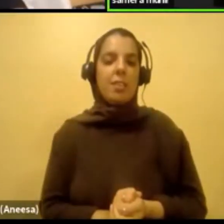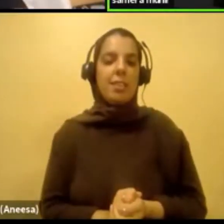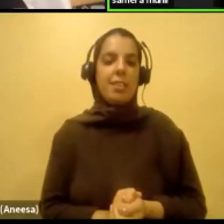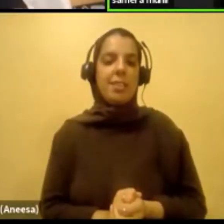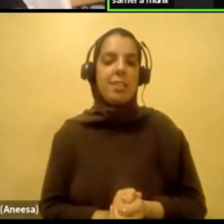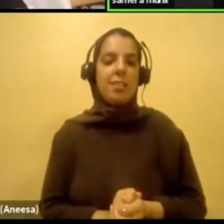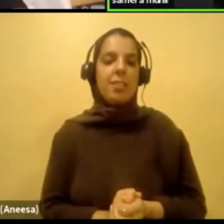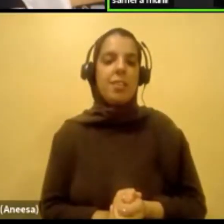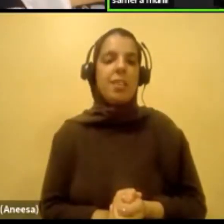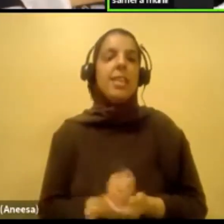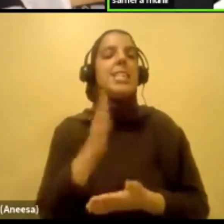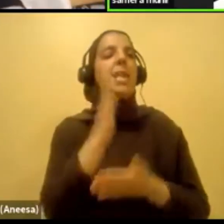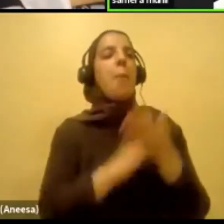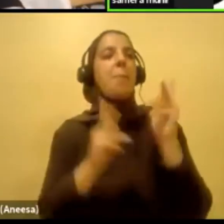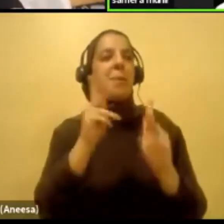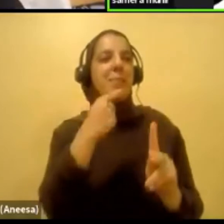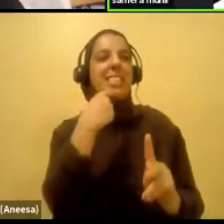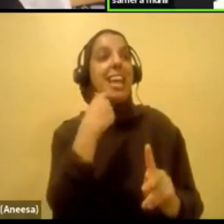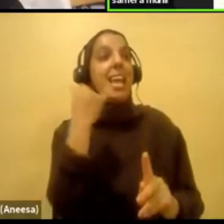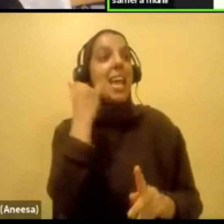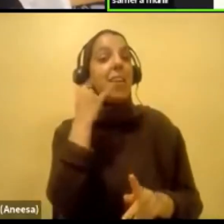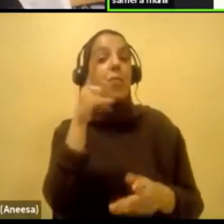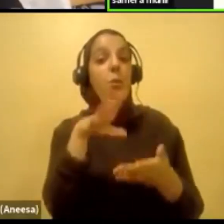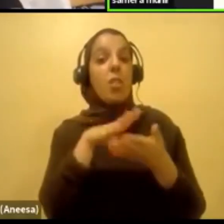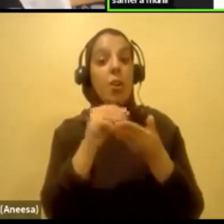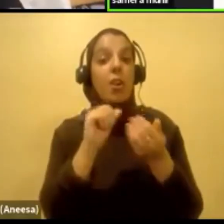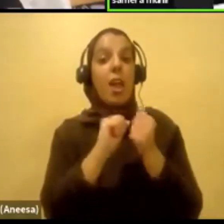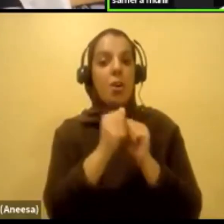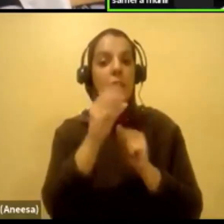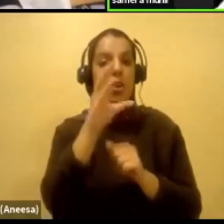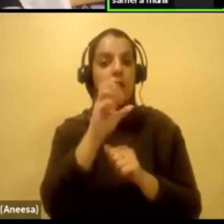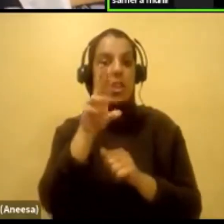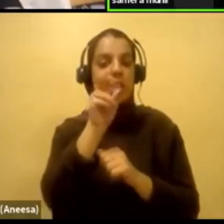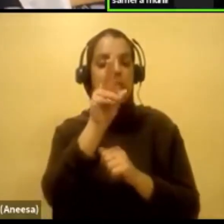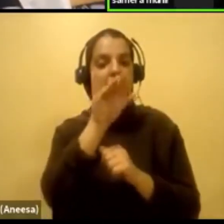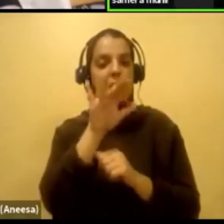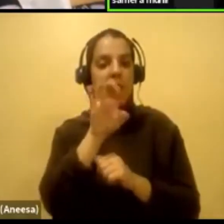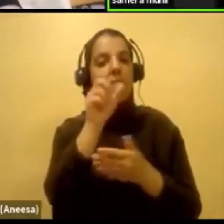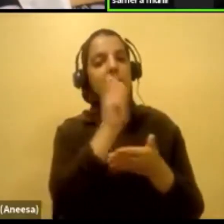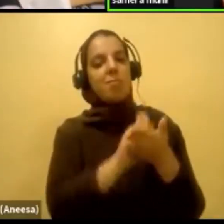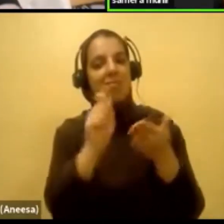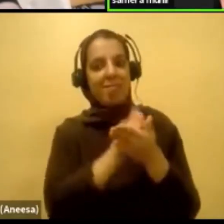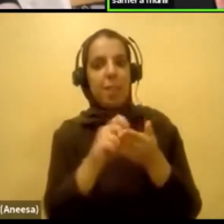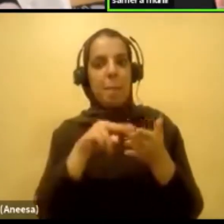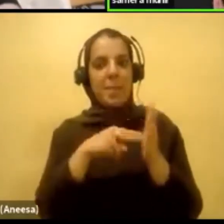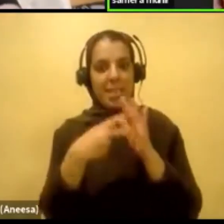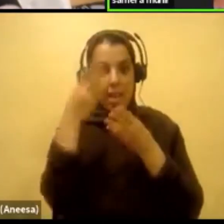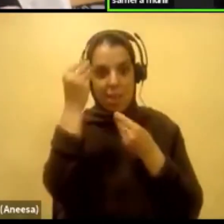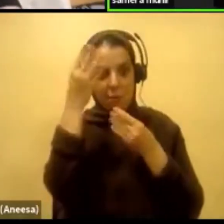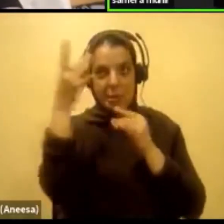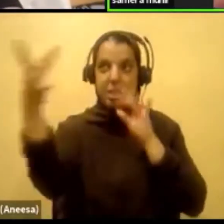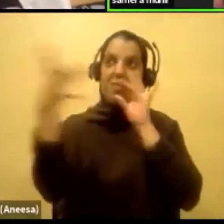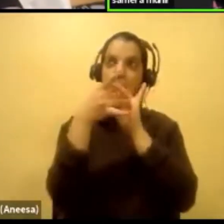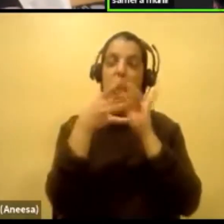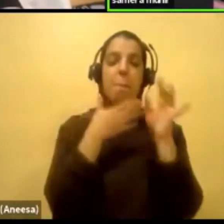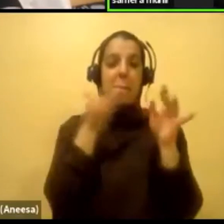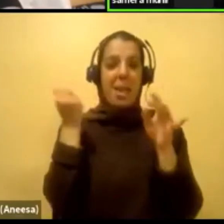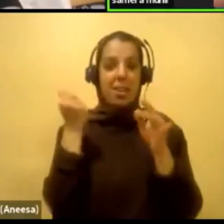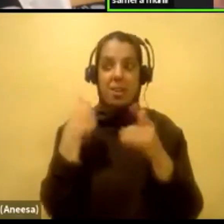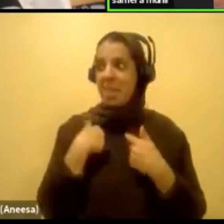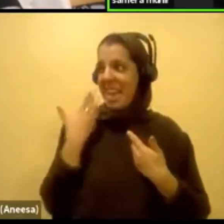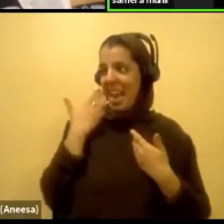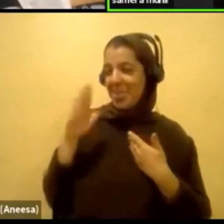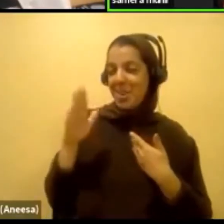write cursive, it's something that allows the information to connect your brain a lot easier. I can't, don't quote me on this, people Google it